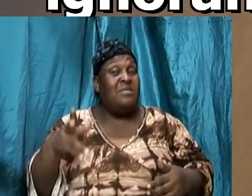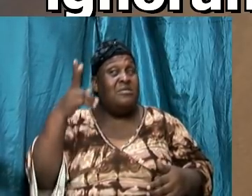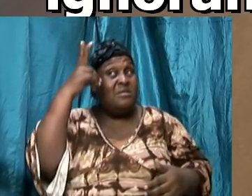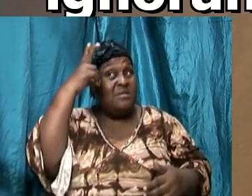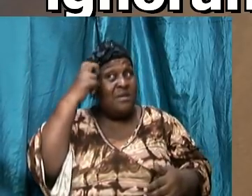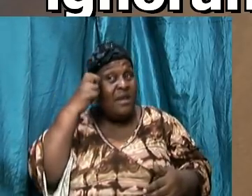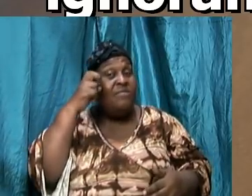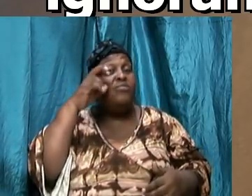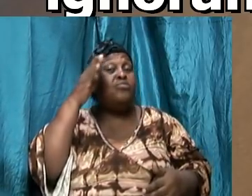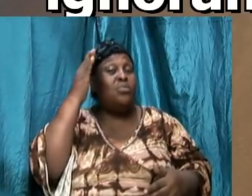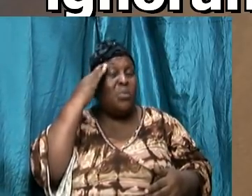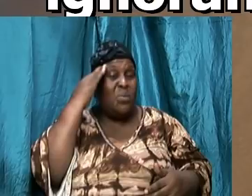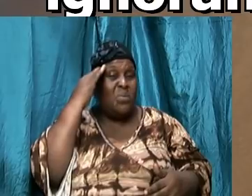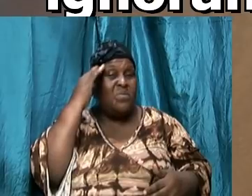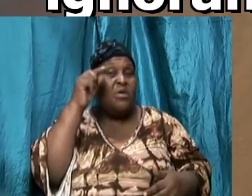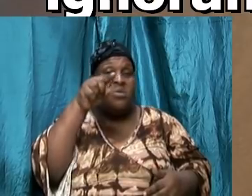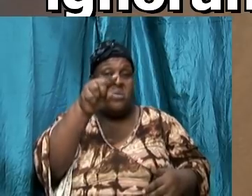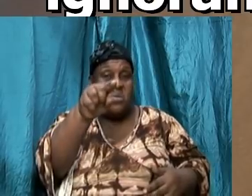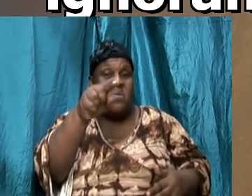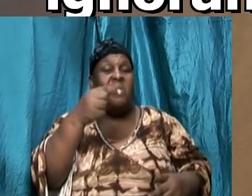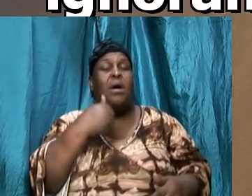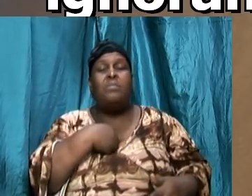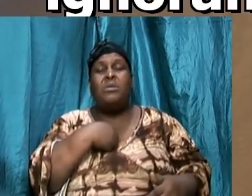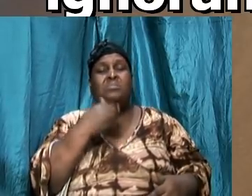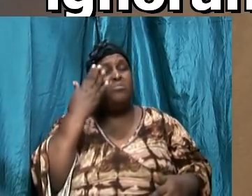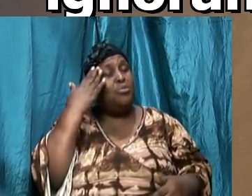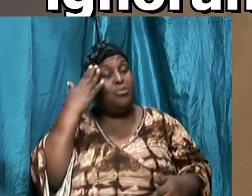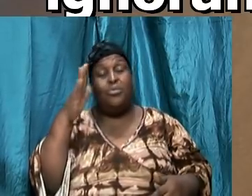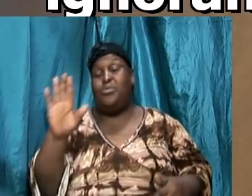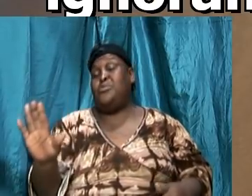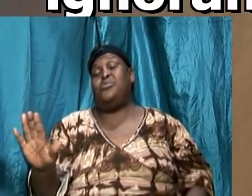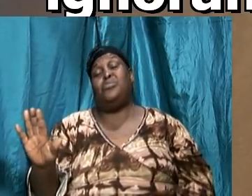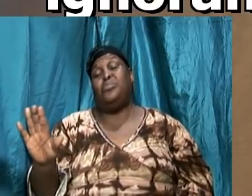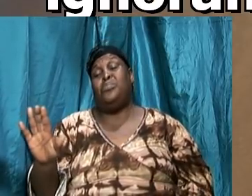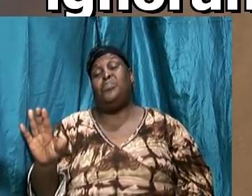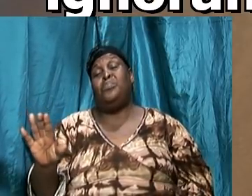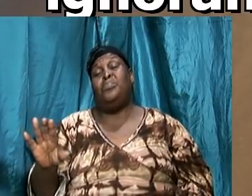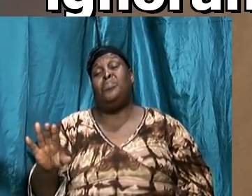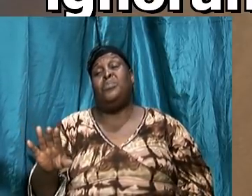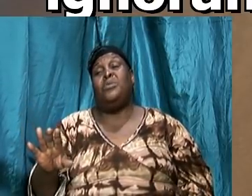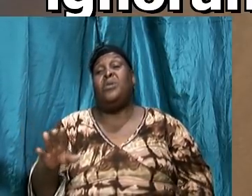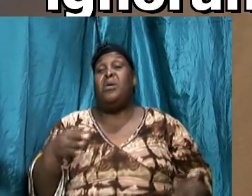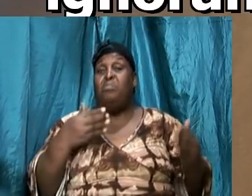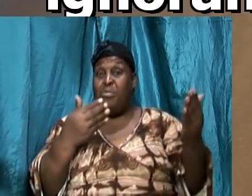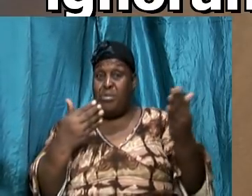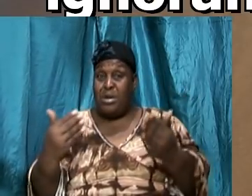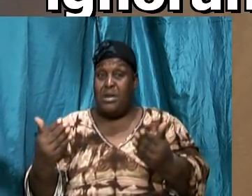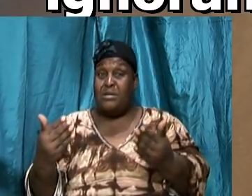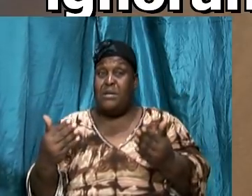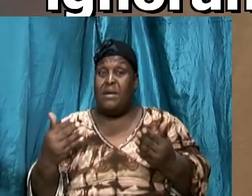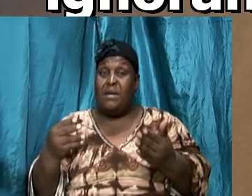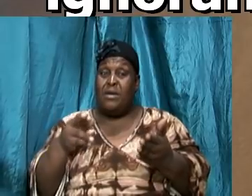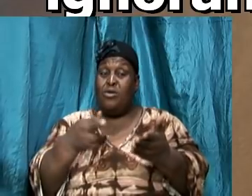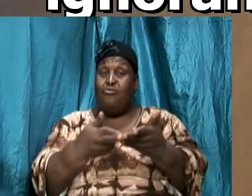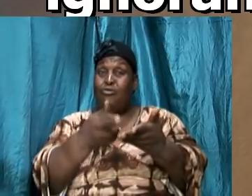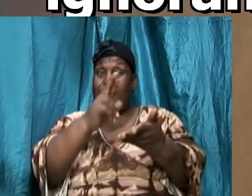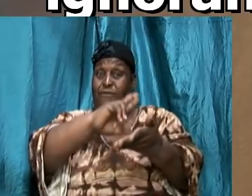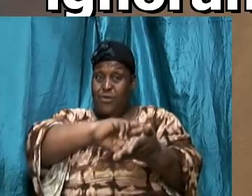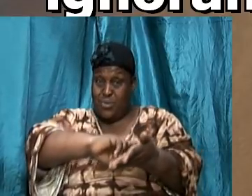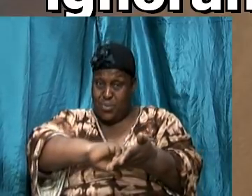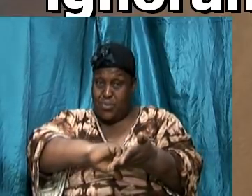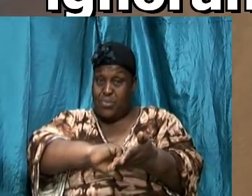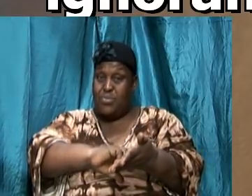we are bringing it right before our eyes again this evening so that we can be clear that